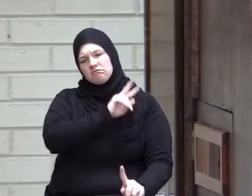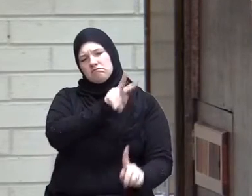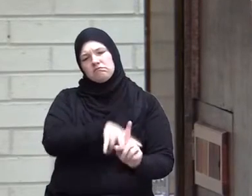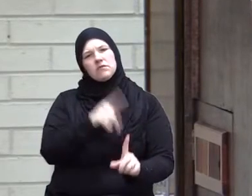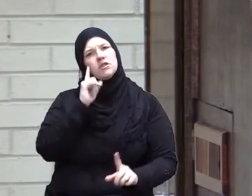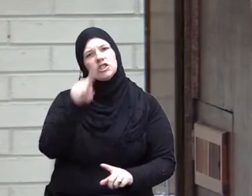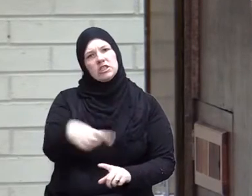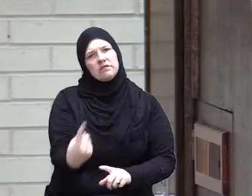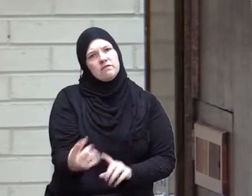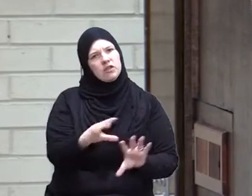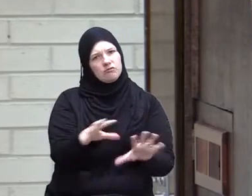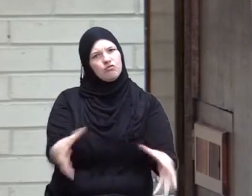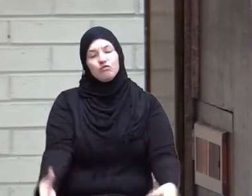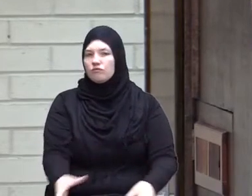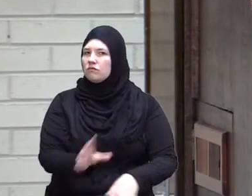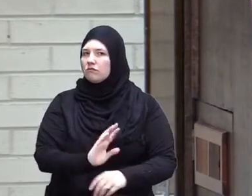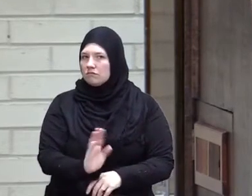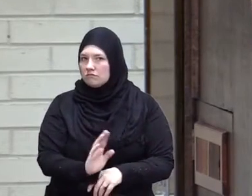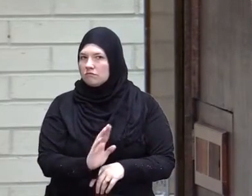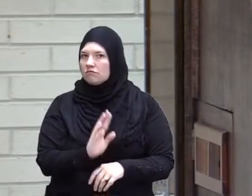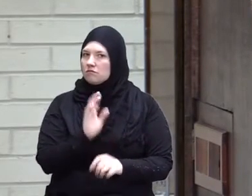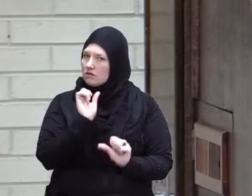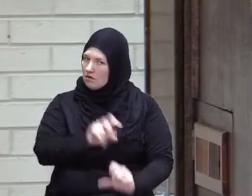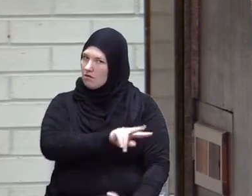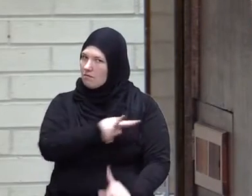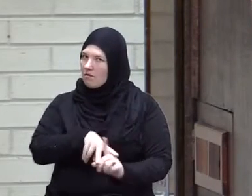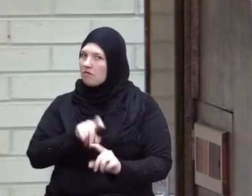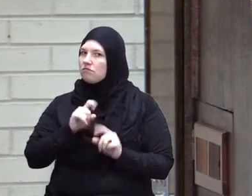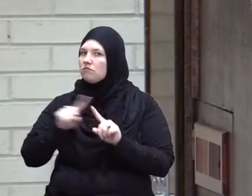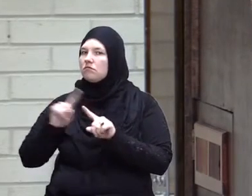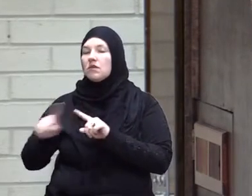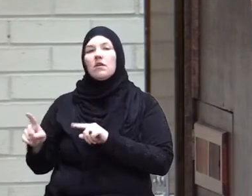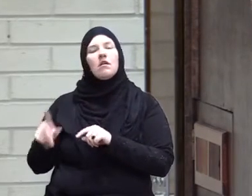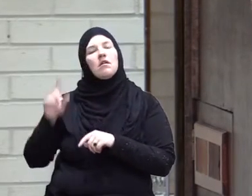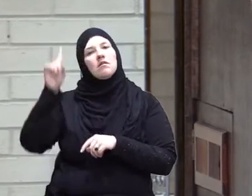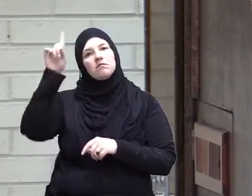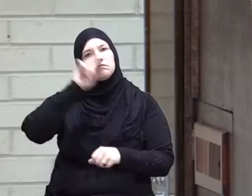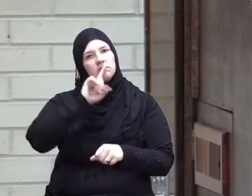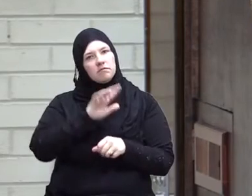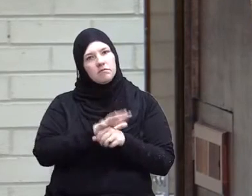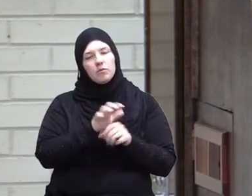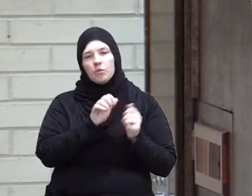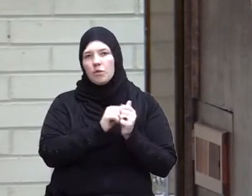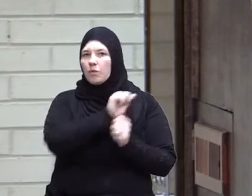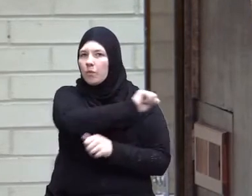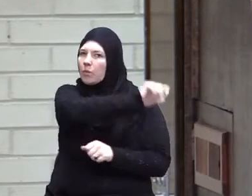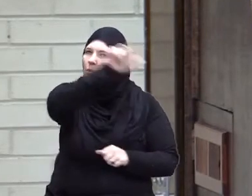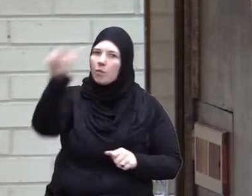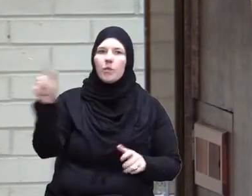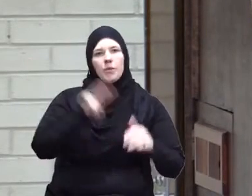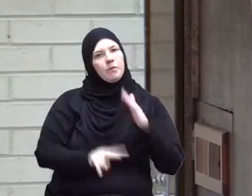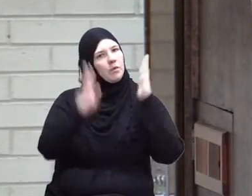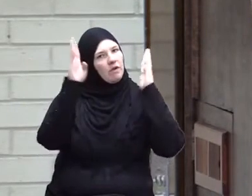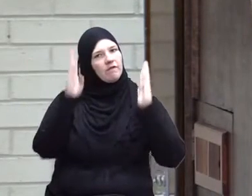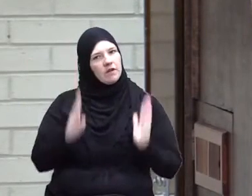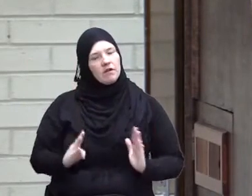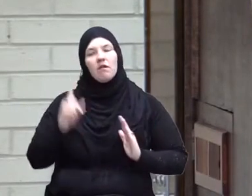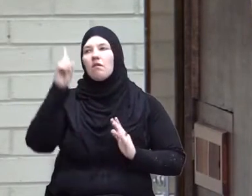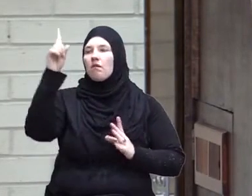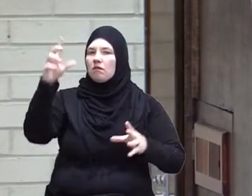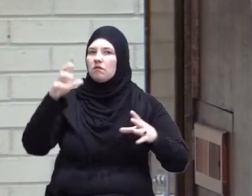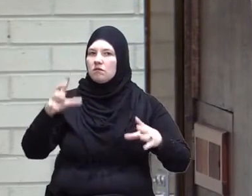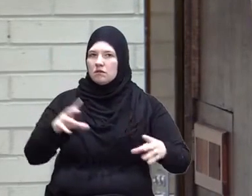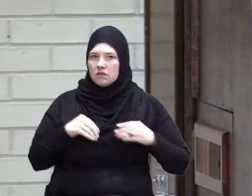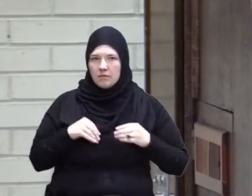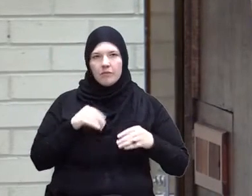but Allah has taken his covenant from the prophets Allah has taken his